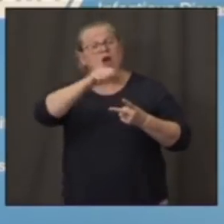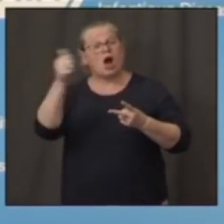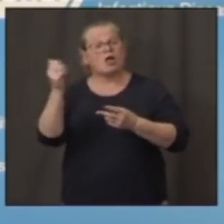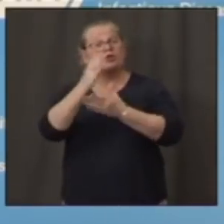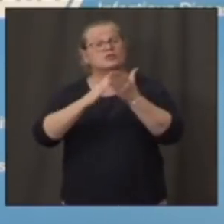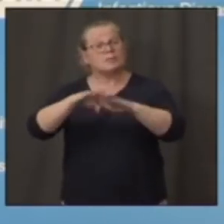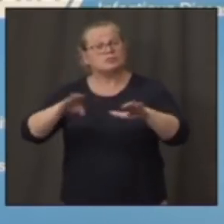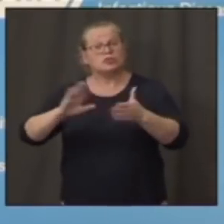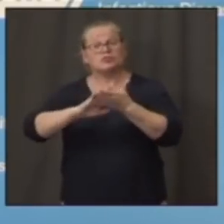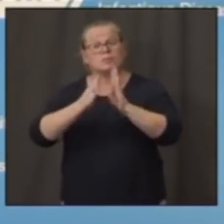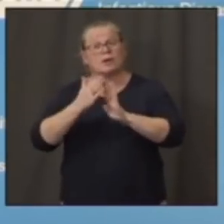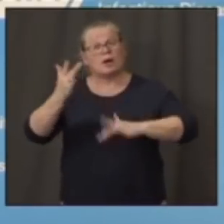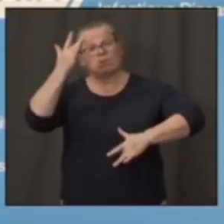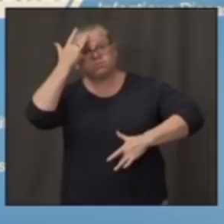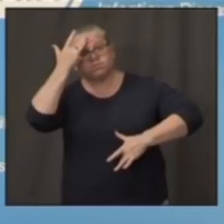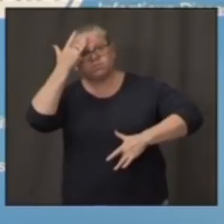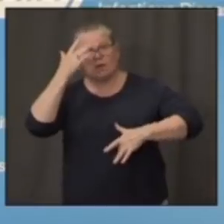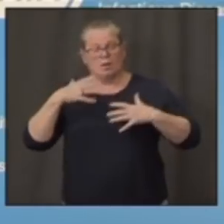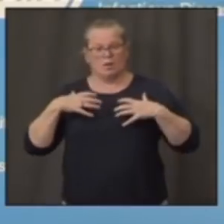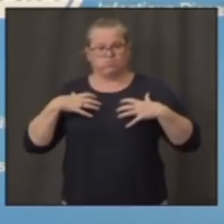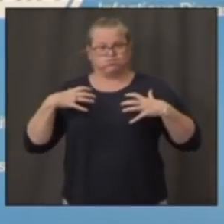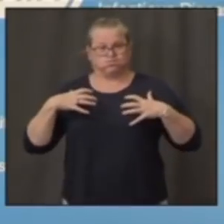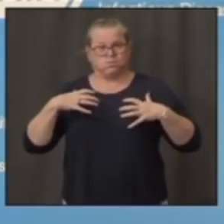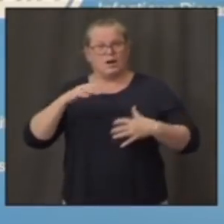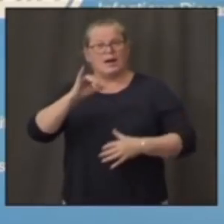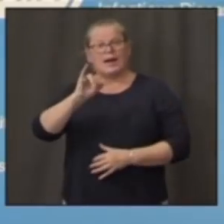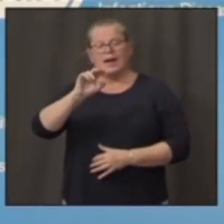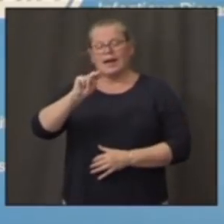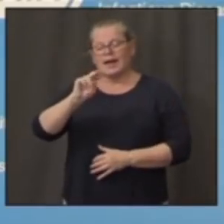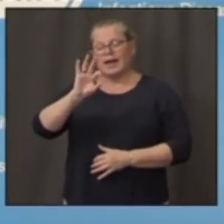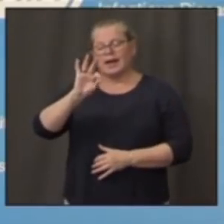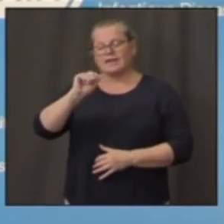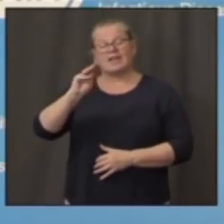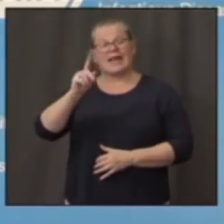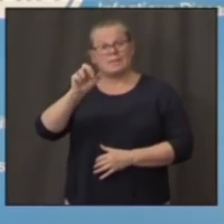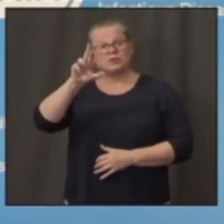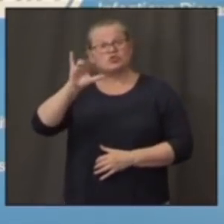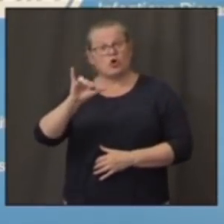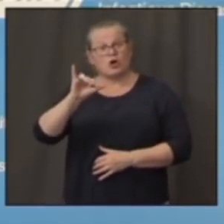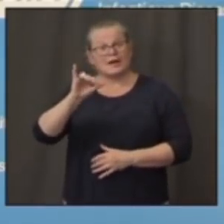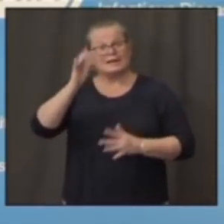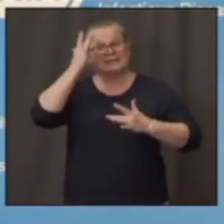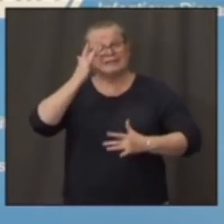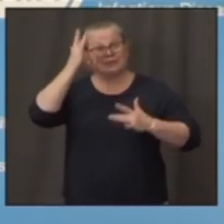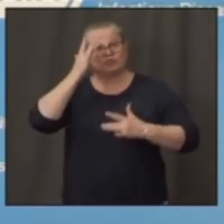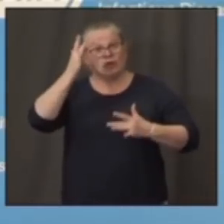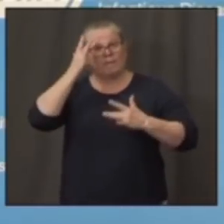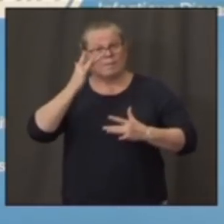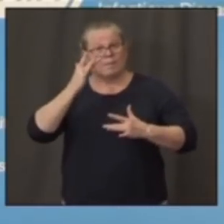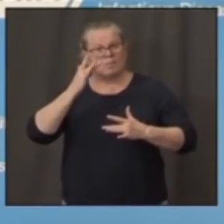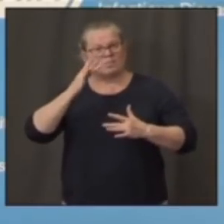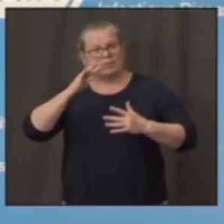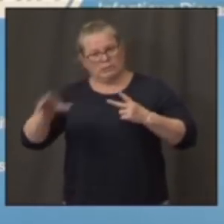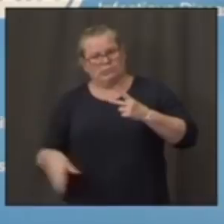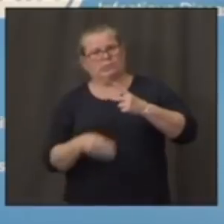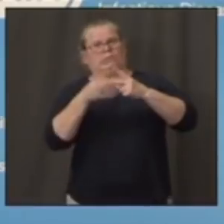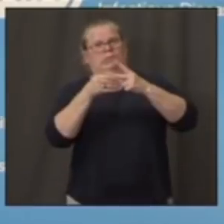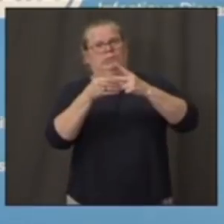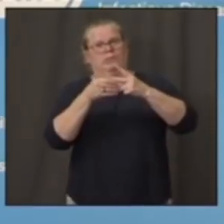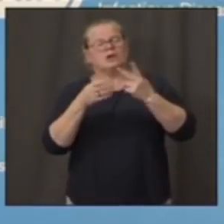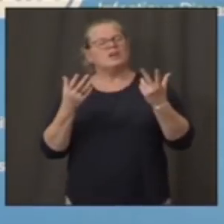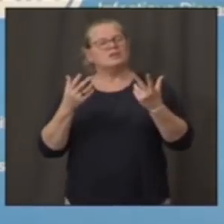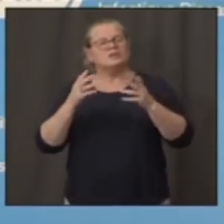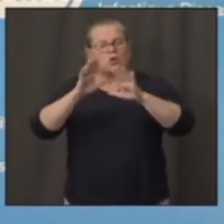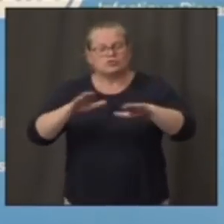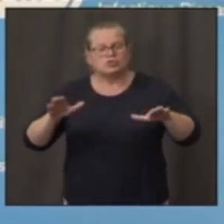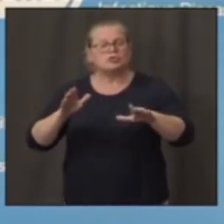So we should never take it lightly, going for herd immunity by getting the children infected. In the big picture